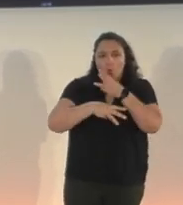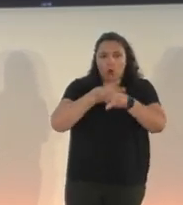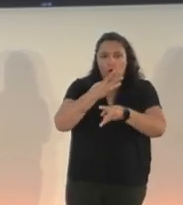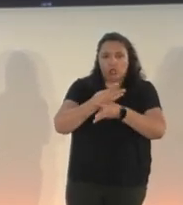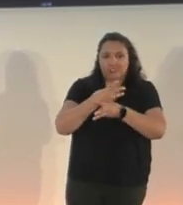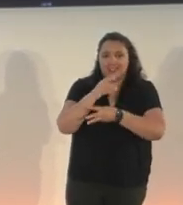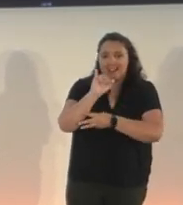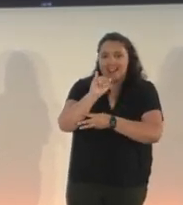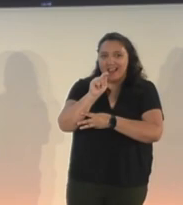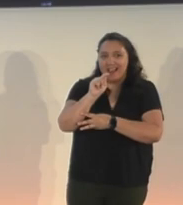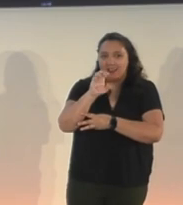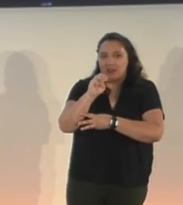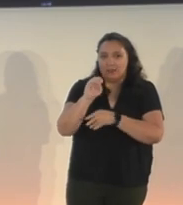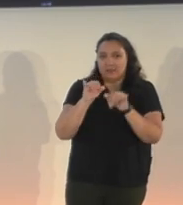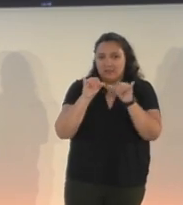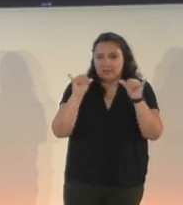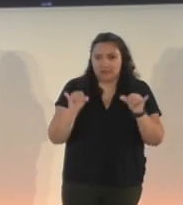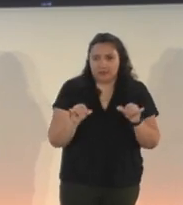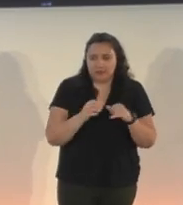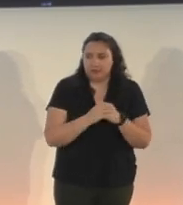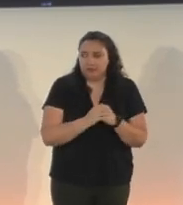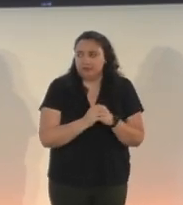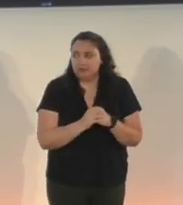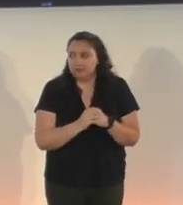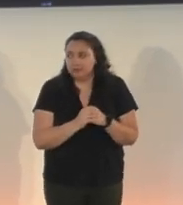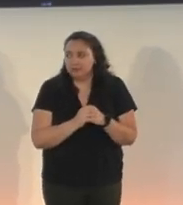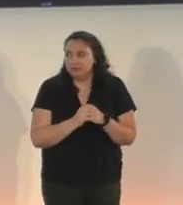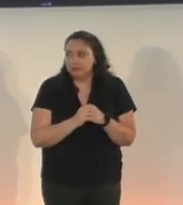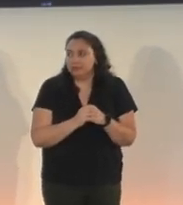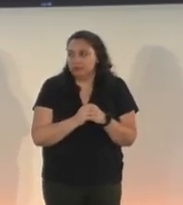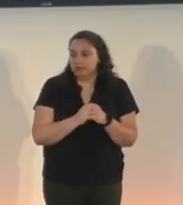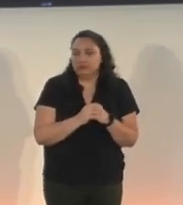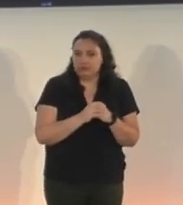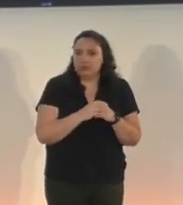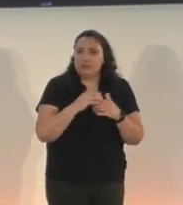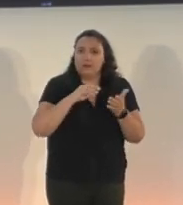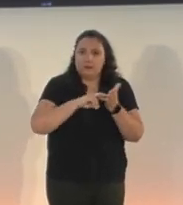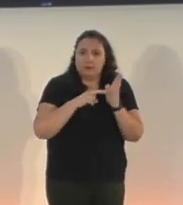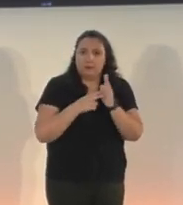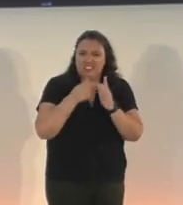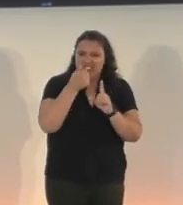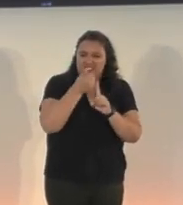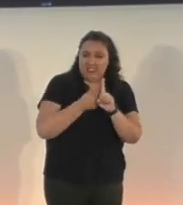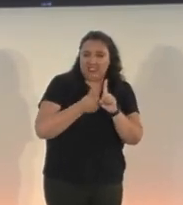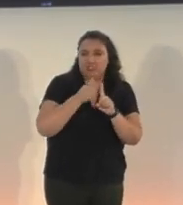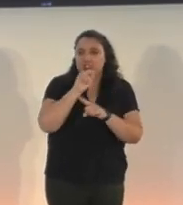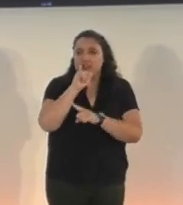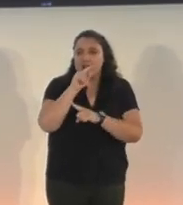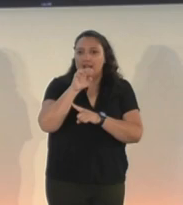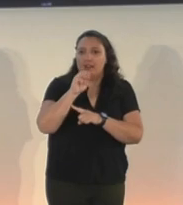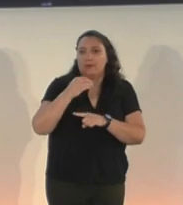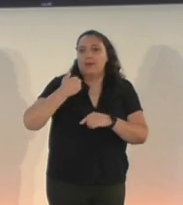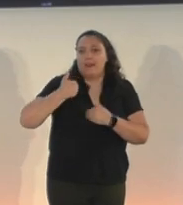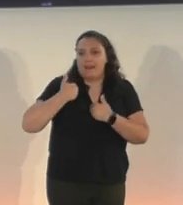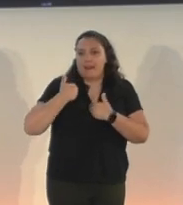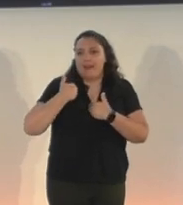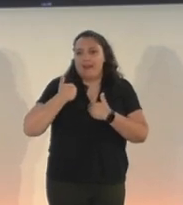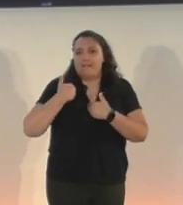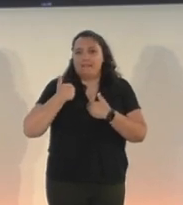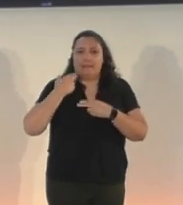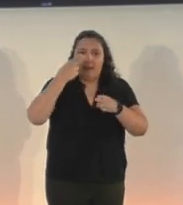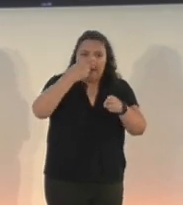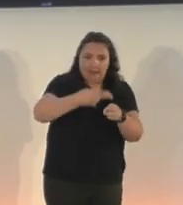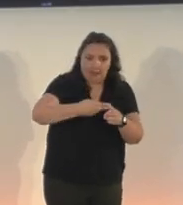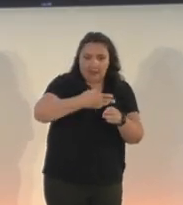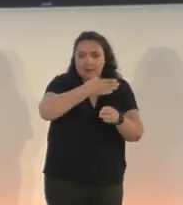most items in the game, uh, with a name and short description already. So when it came time and